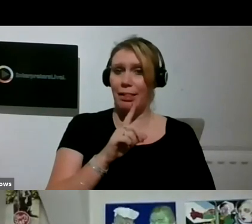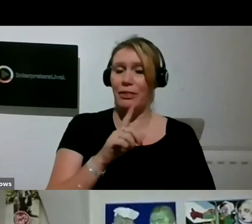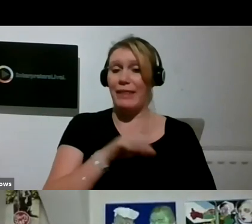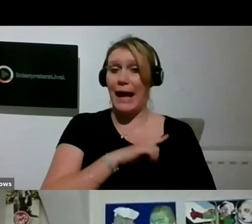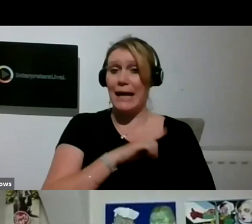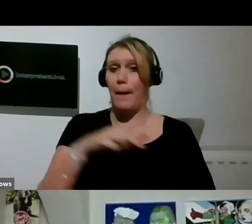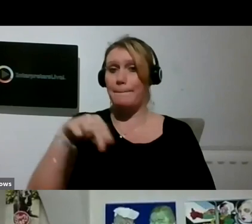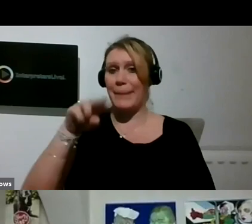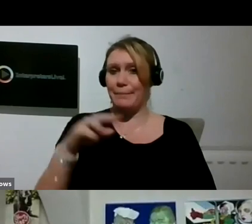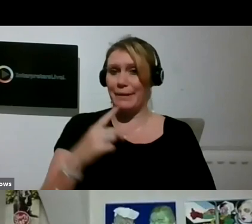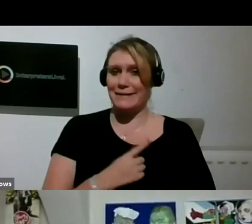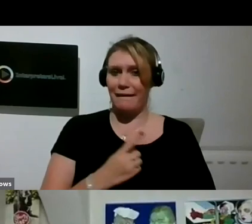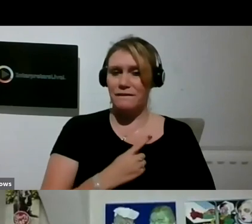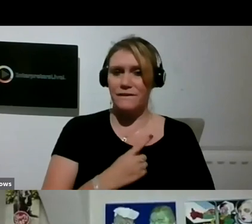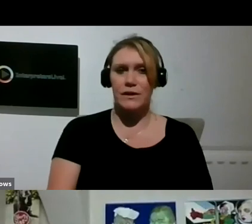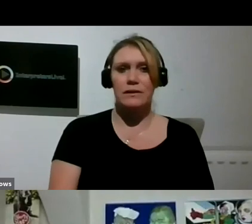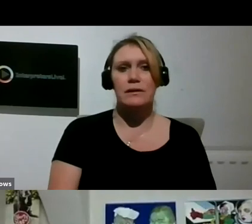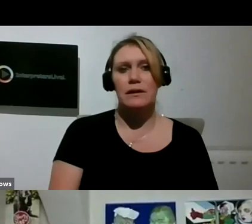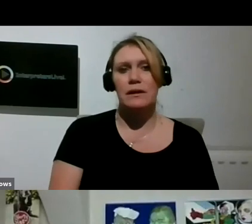Thank you, Vince.